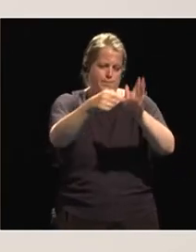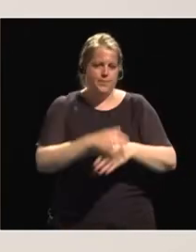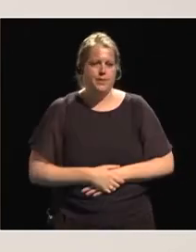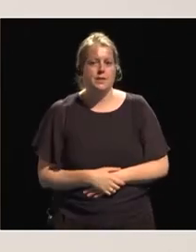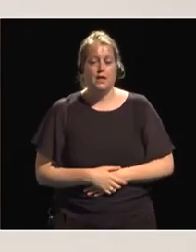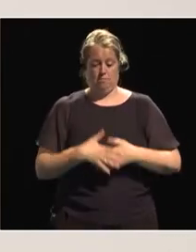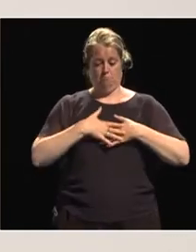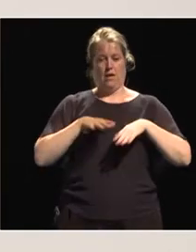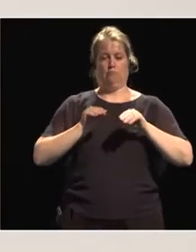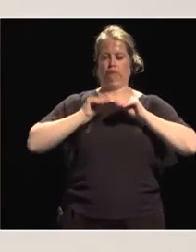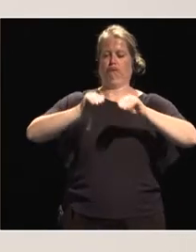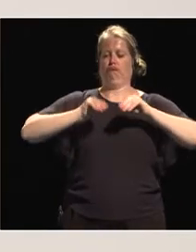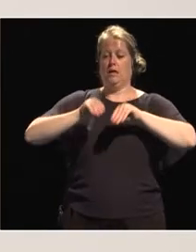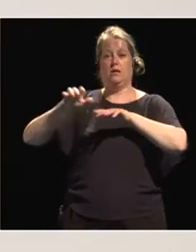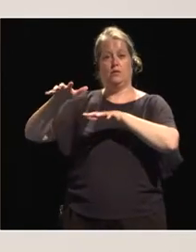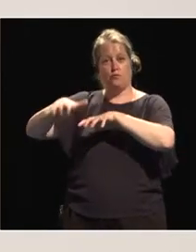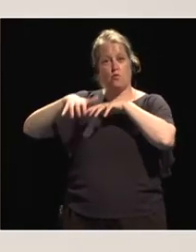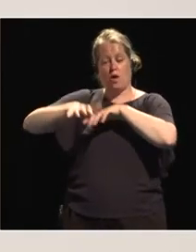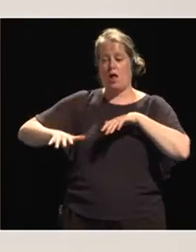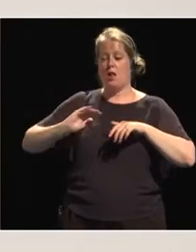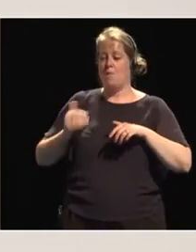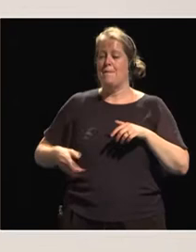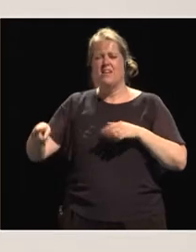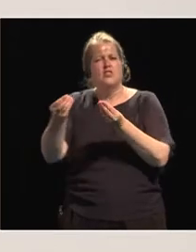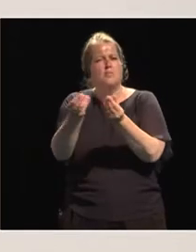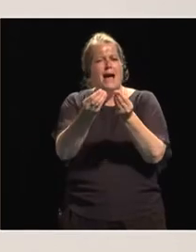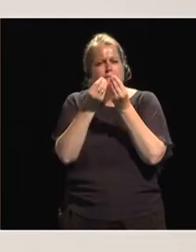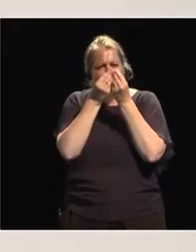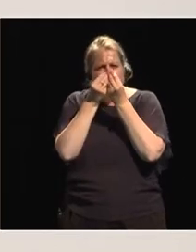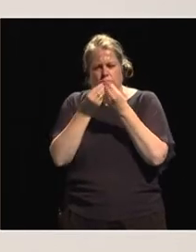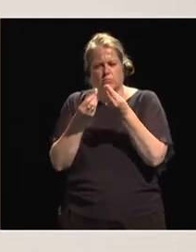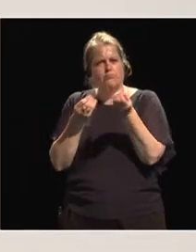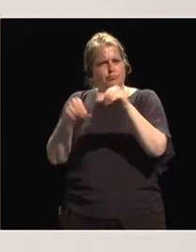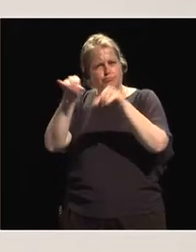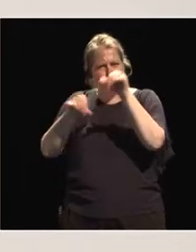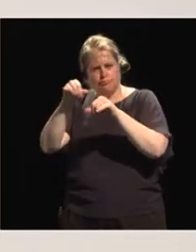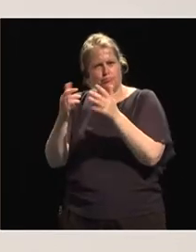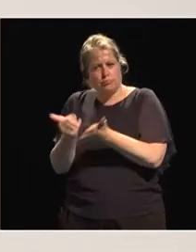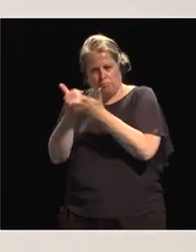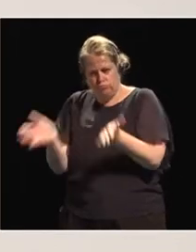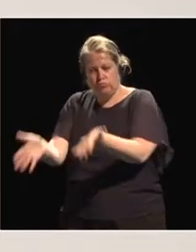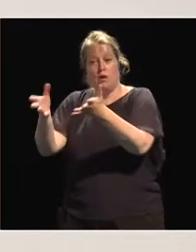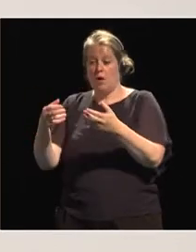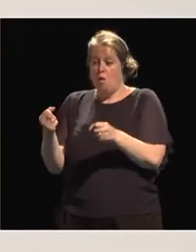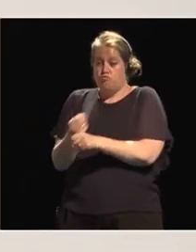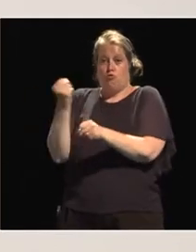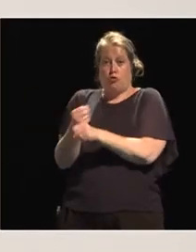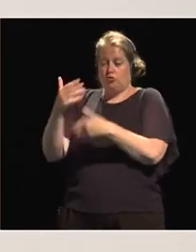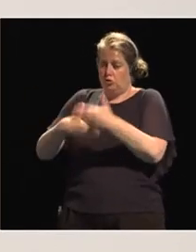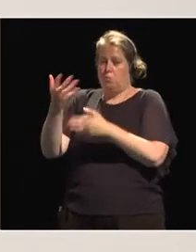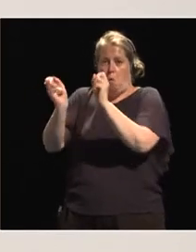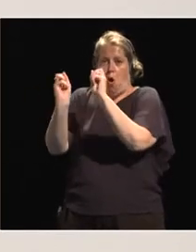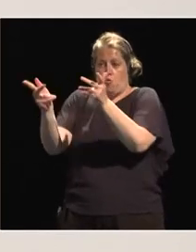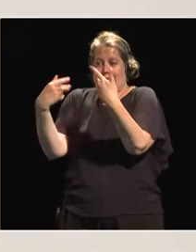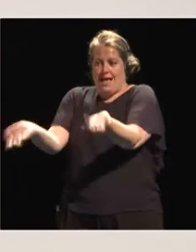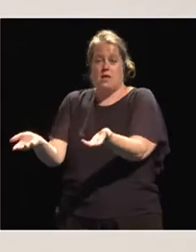train women, rural women, on the production of spices and herbs. Yes, the production is okay, but when we come